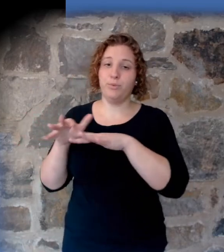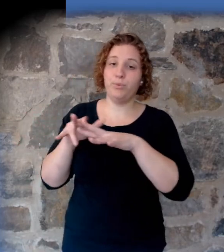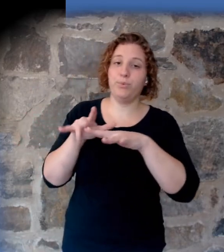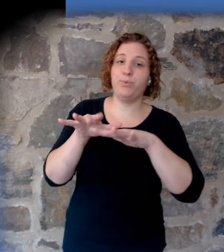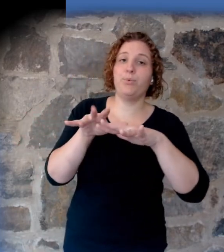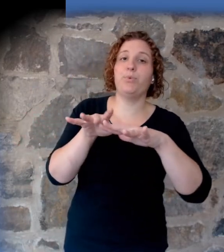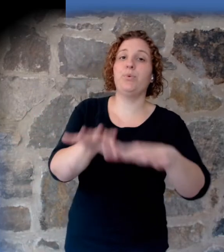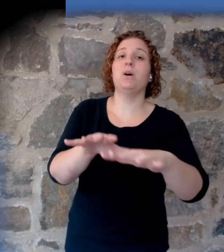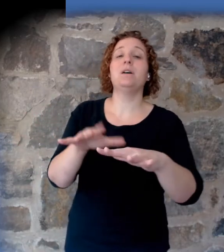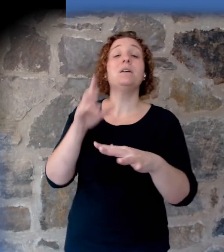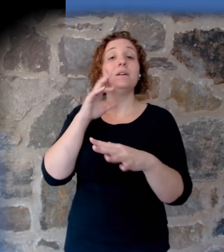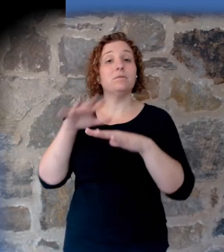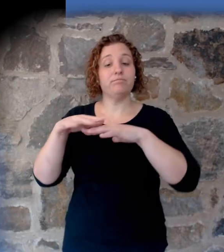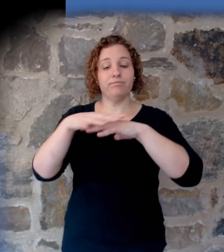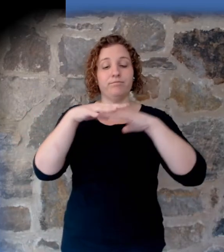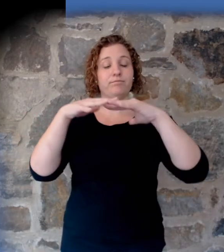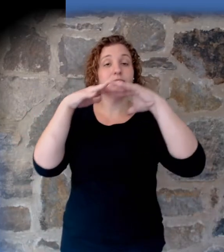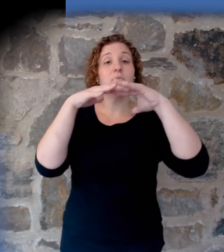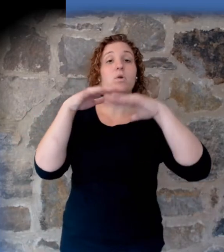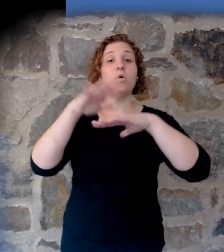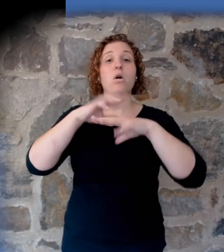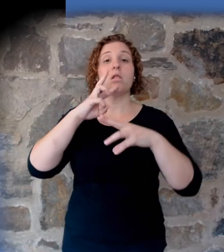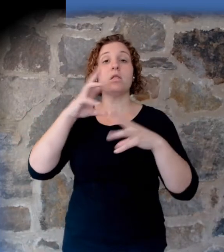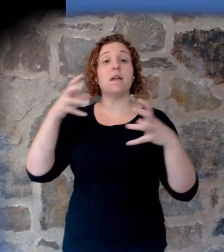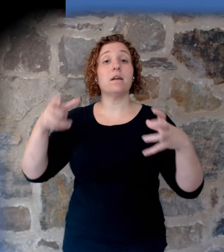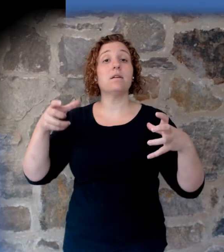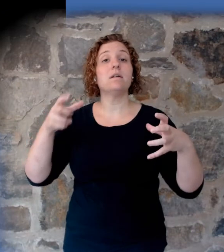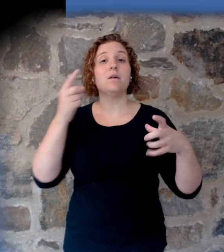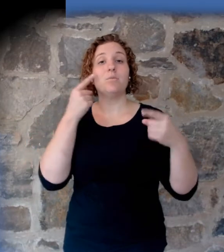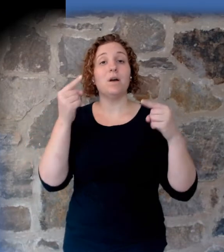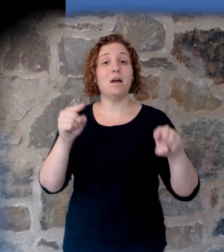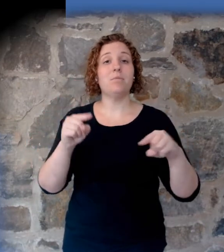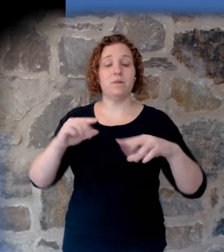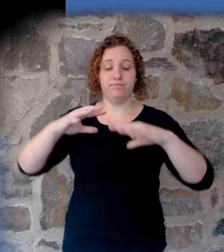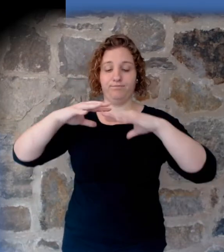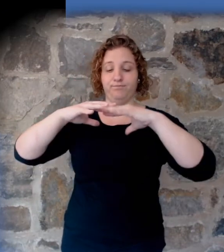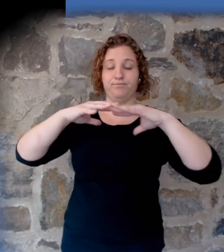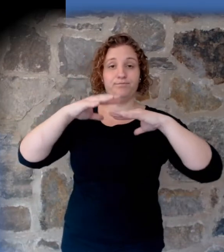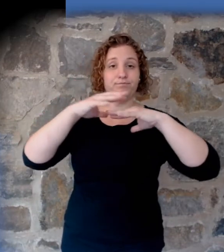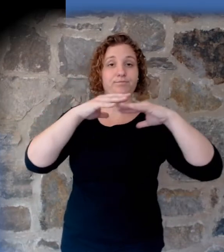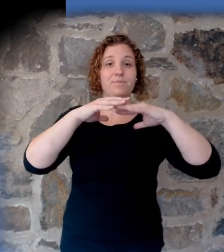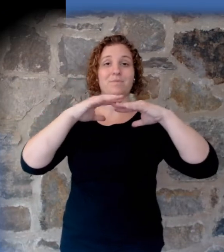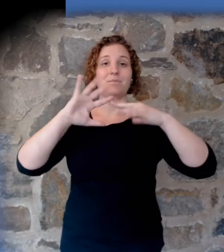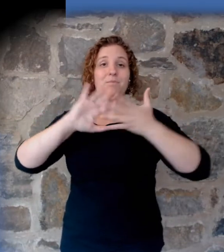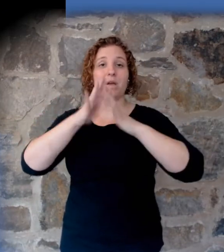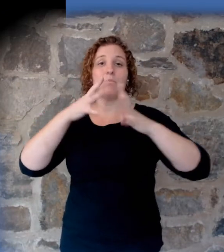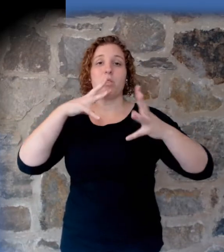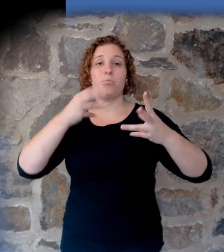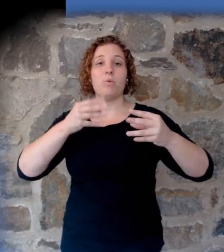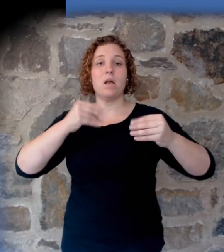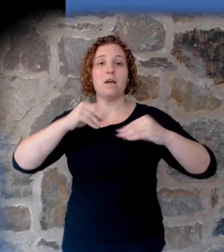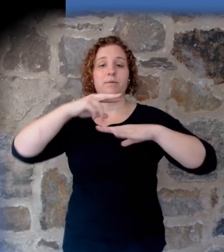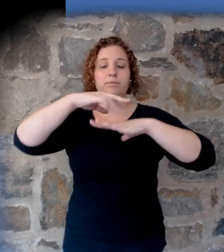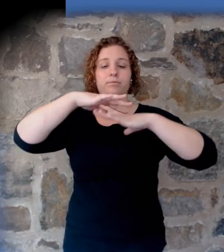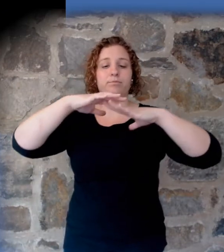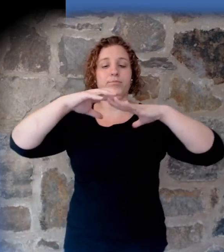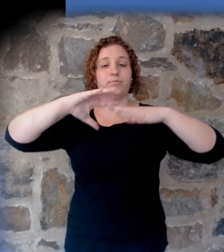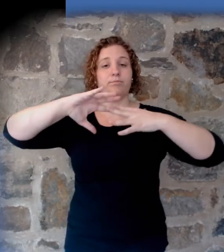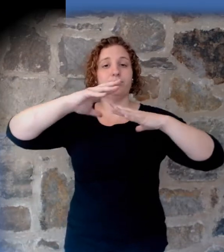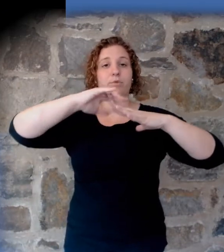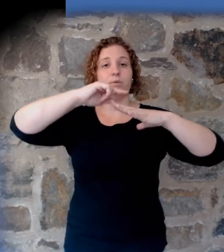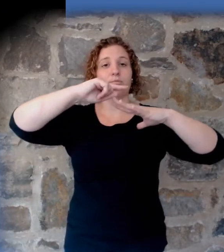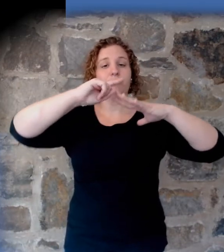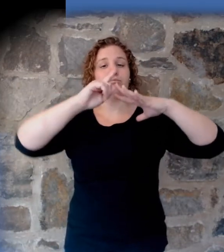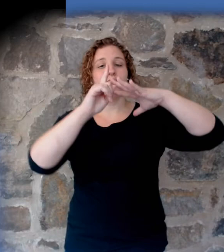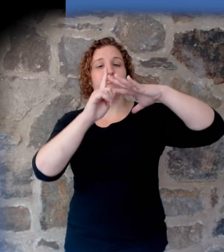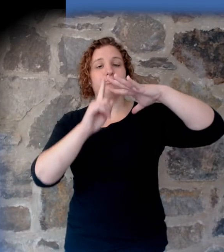mats on the lake. And what happened is that these logs became waterlogged and they began to rotate upright and they would